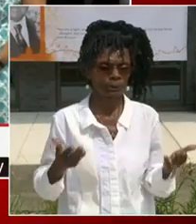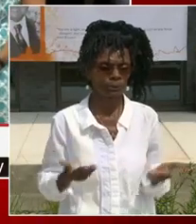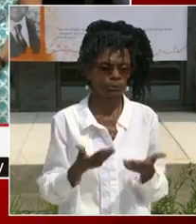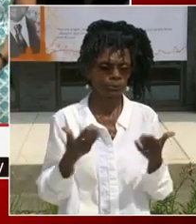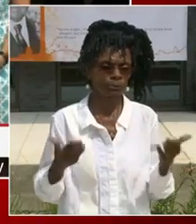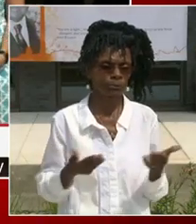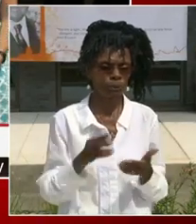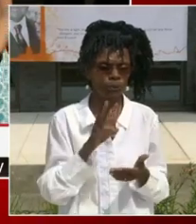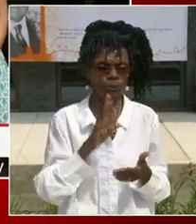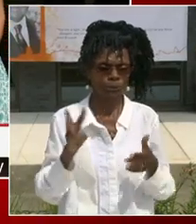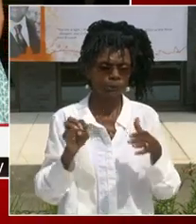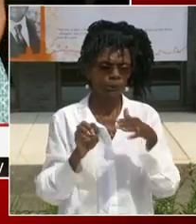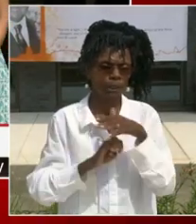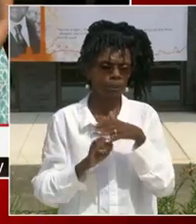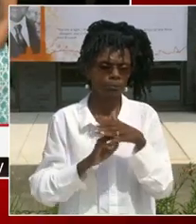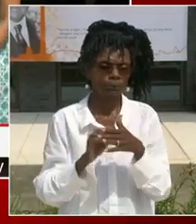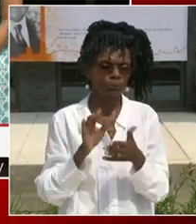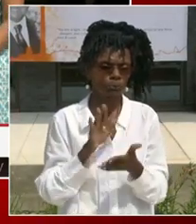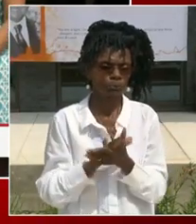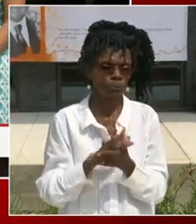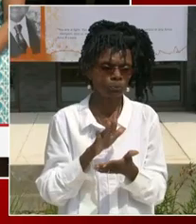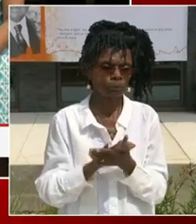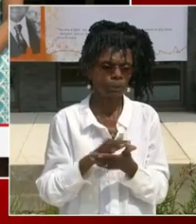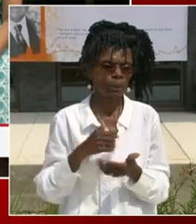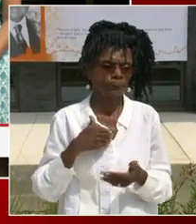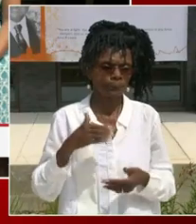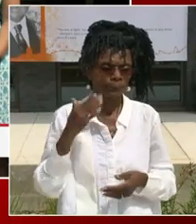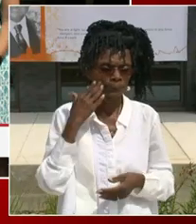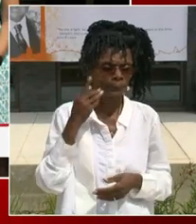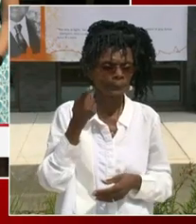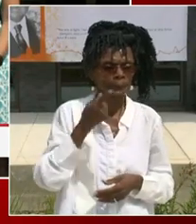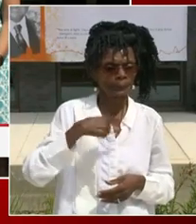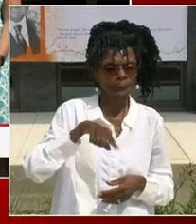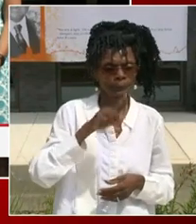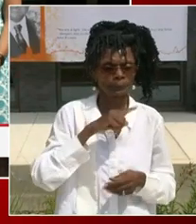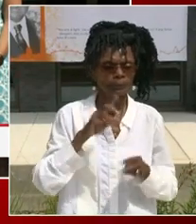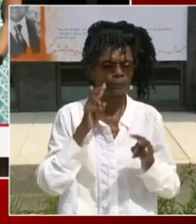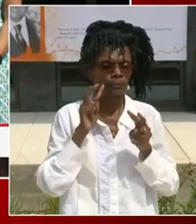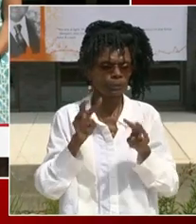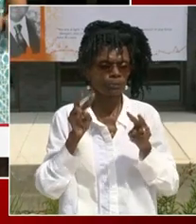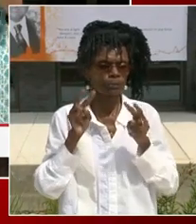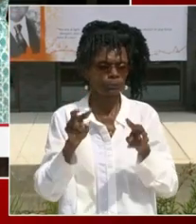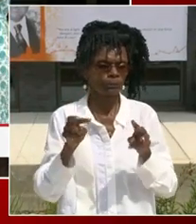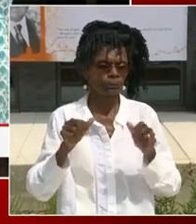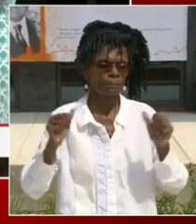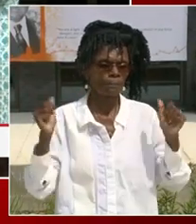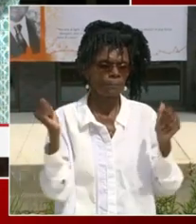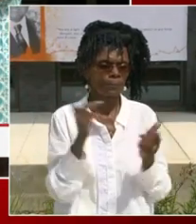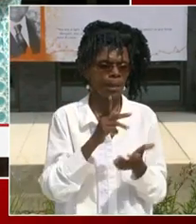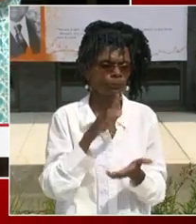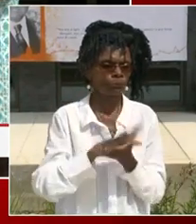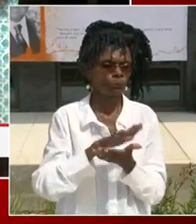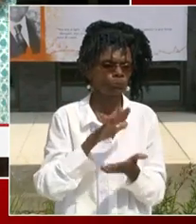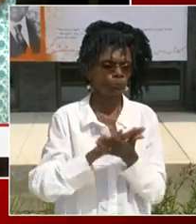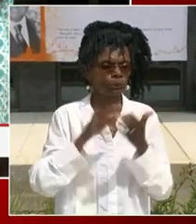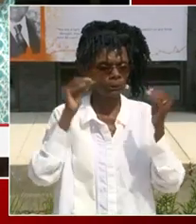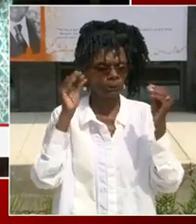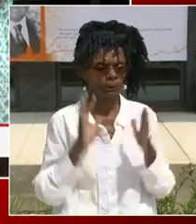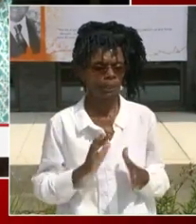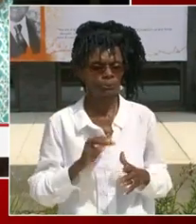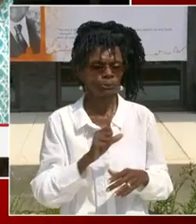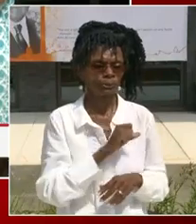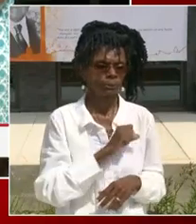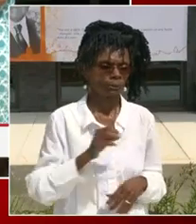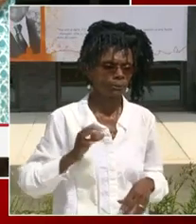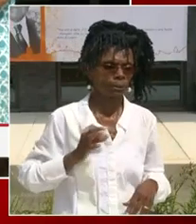back in their new building. I know the West teachers and staff, let's give them a big round of applause, who